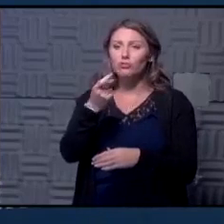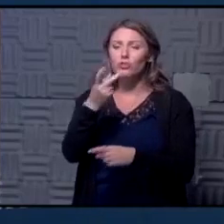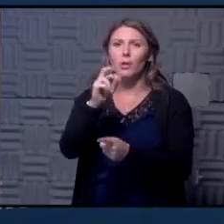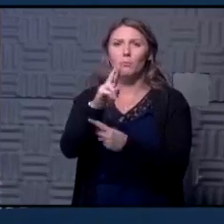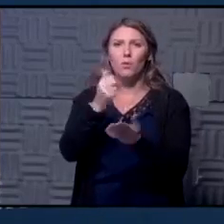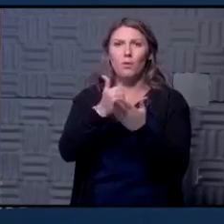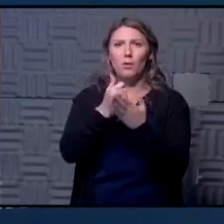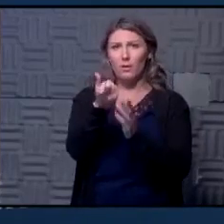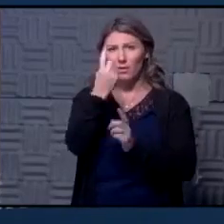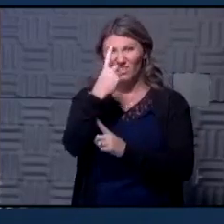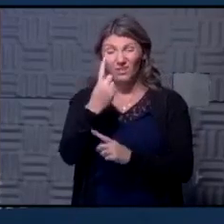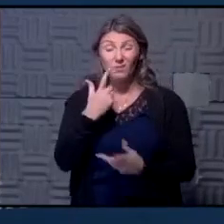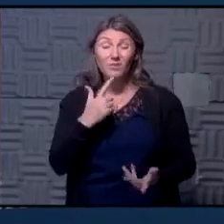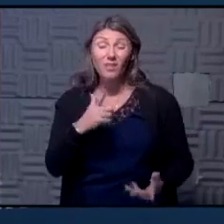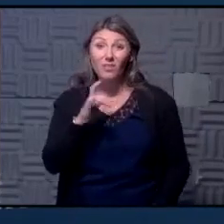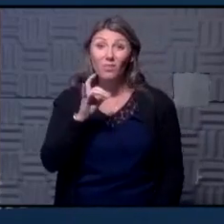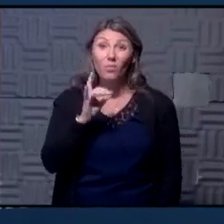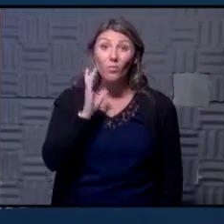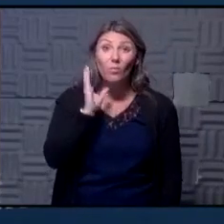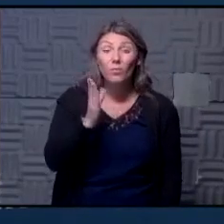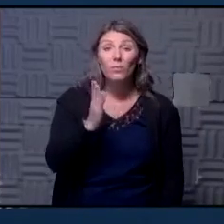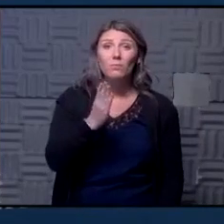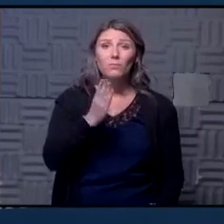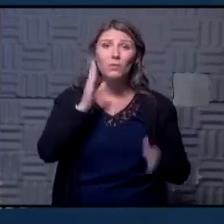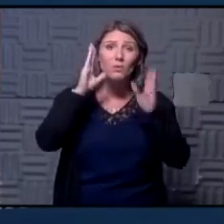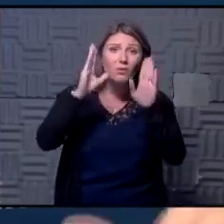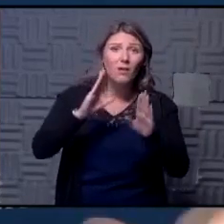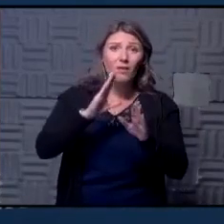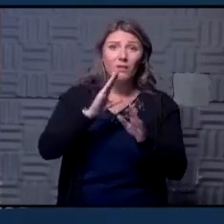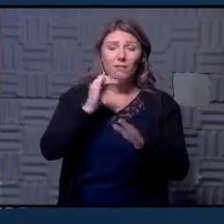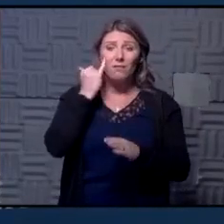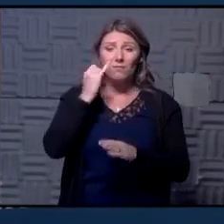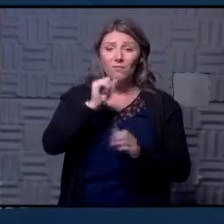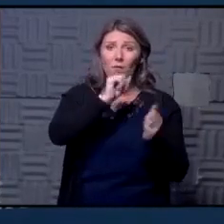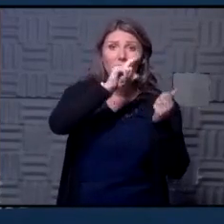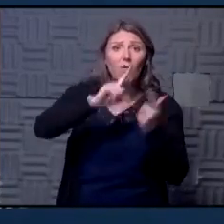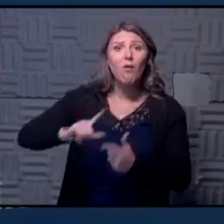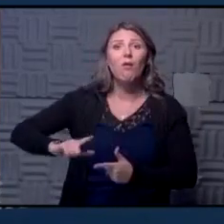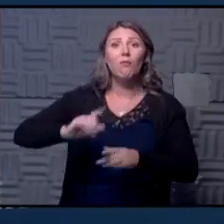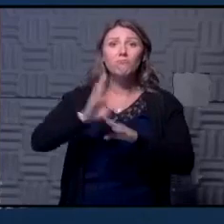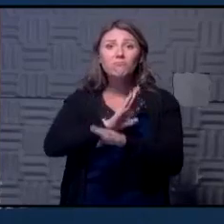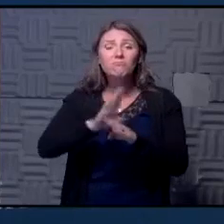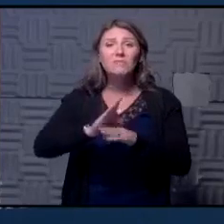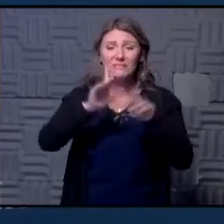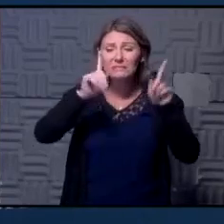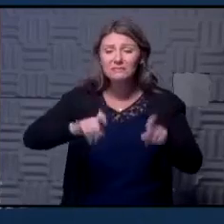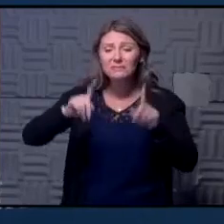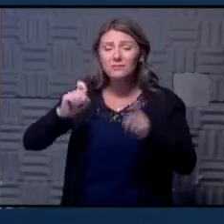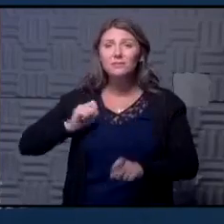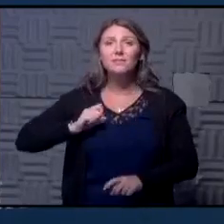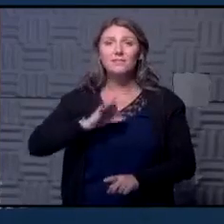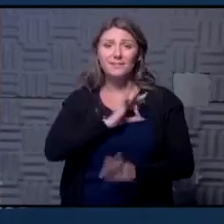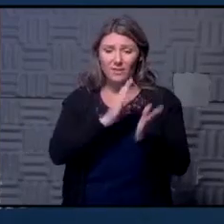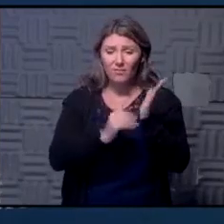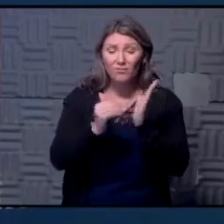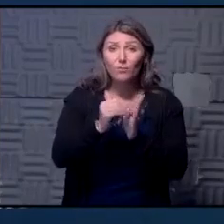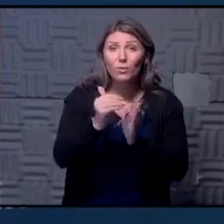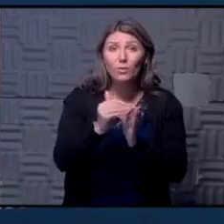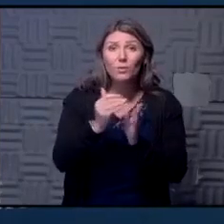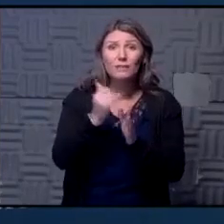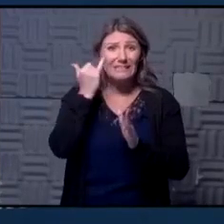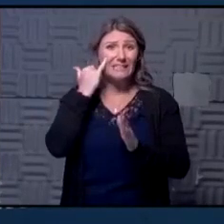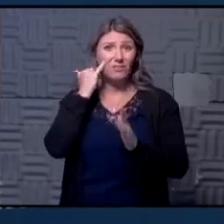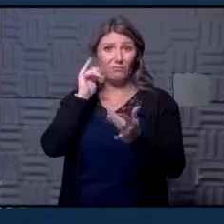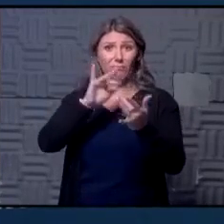know she says wouldn't it be great if just all businesses tested their staff frequently especially if they are in